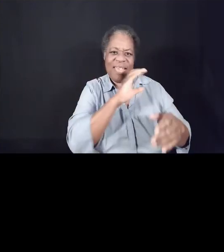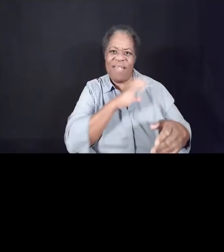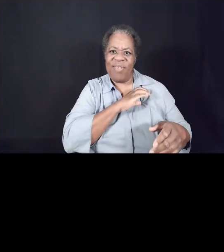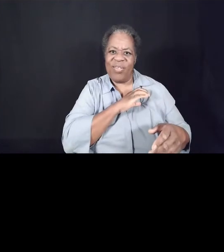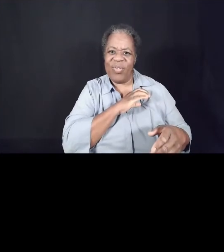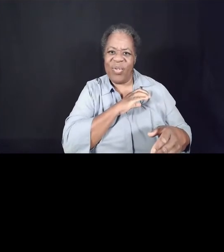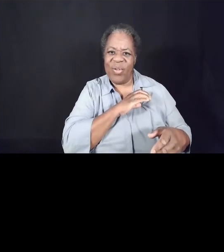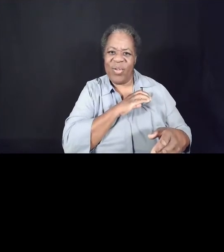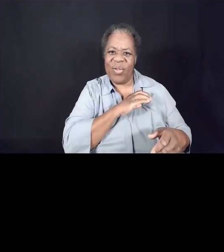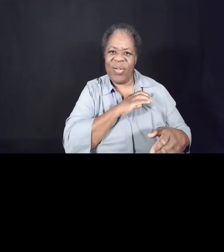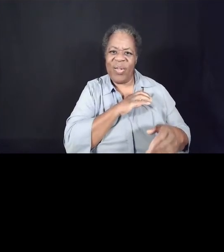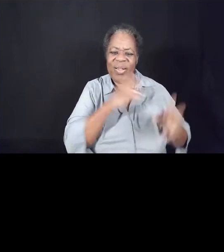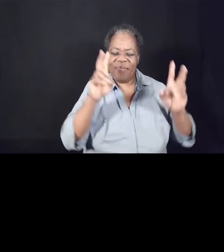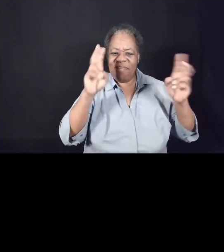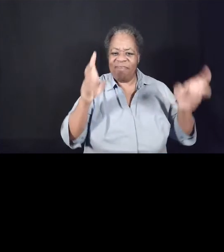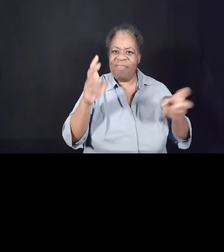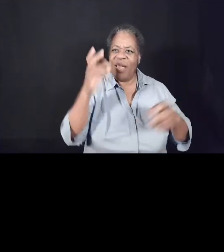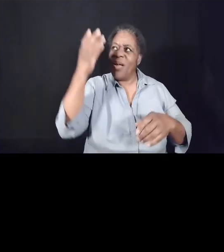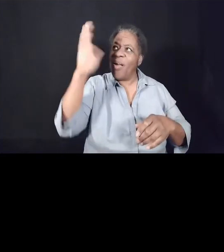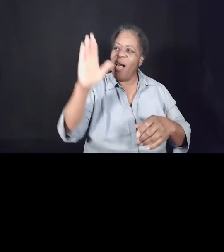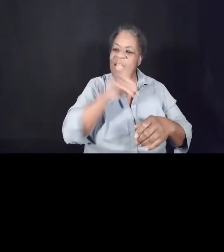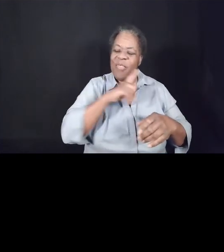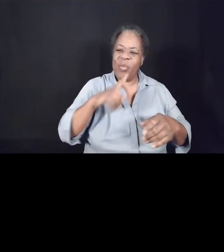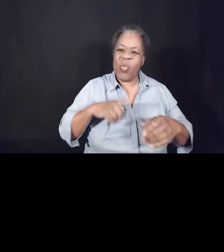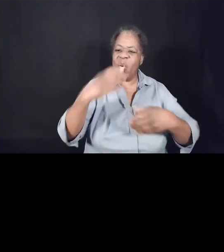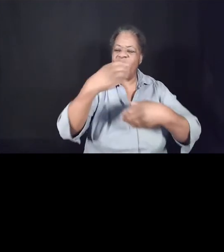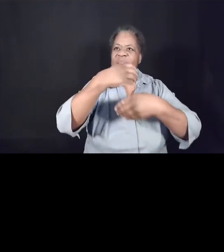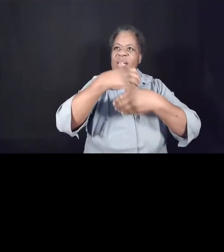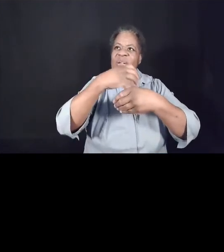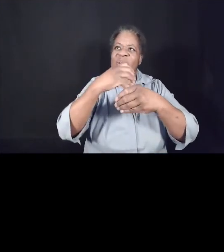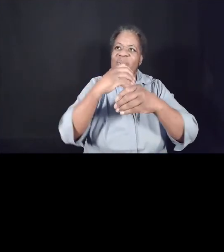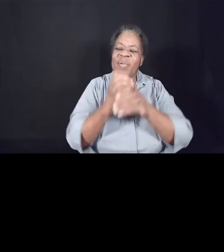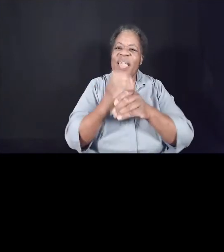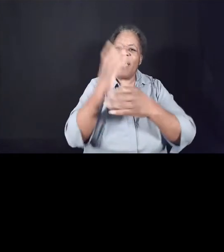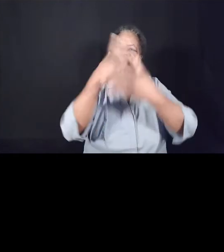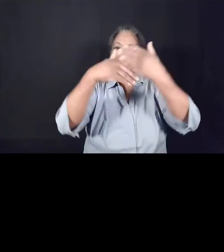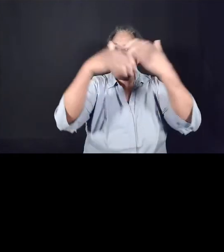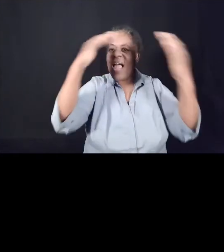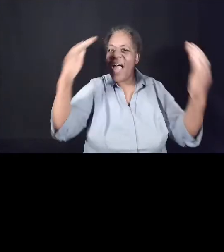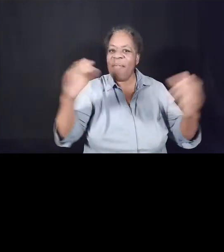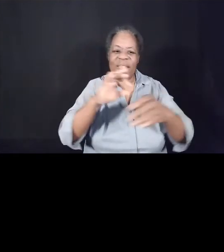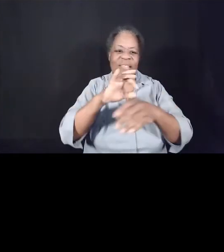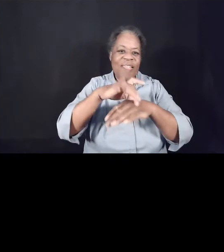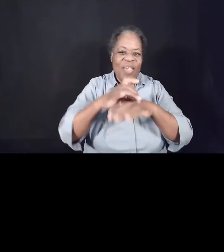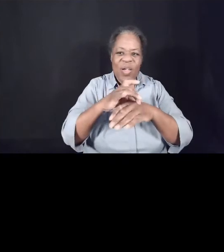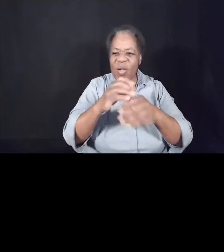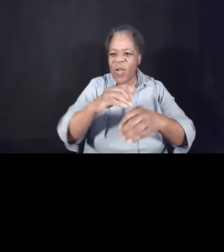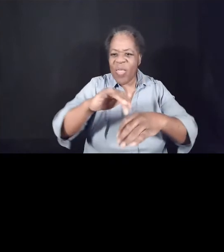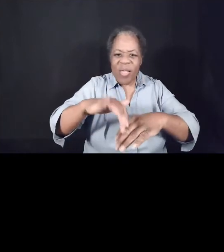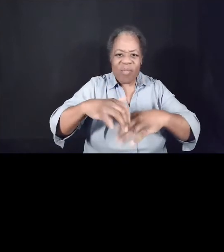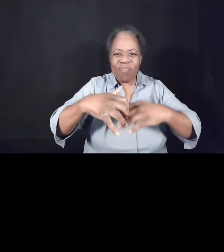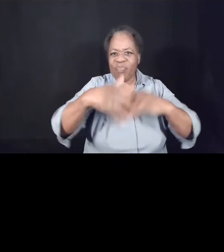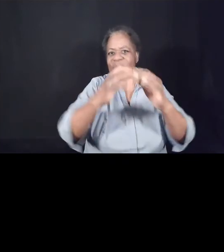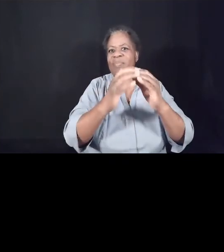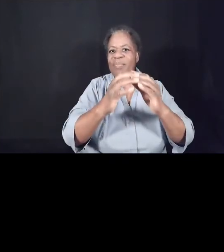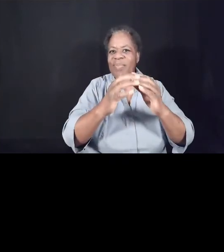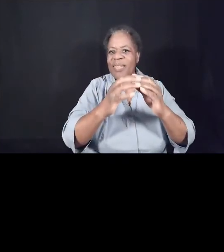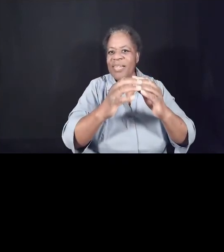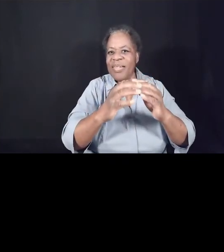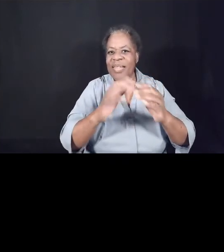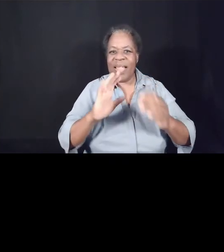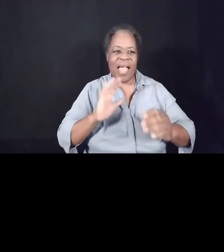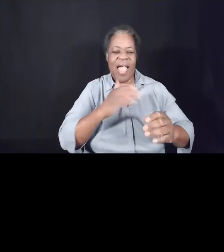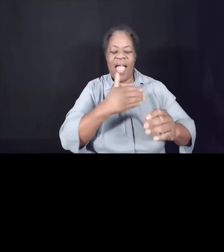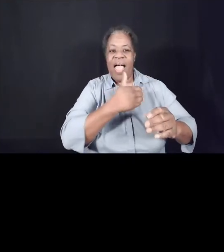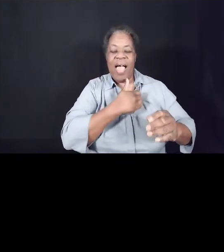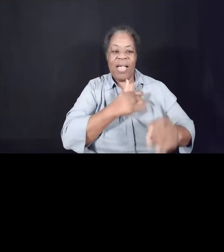says God, the Lord, who created the heavens and stretched them out, who spread out the earth and what comes from it. I think our tendency